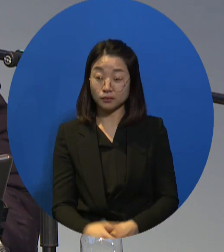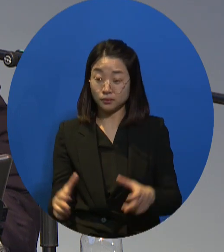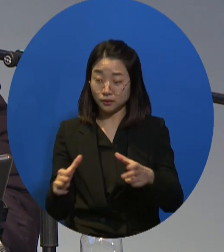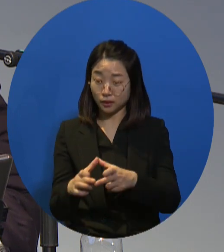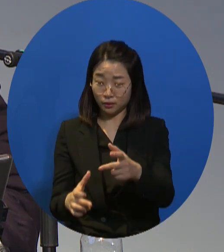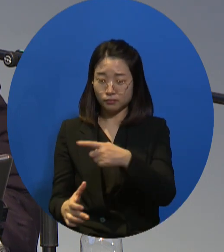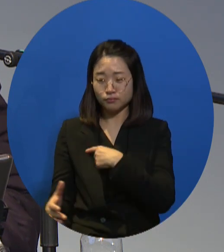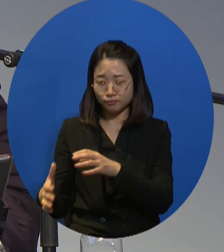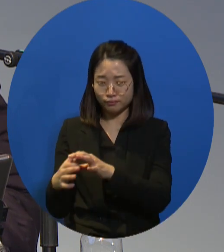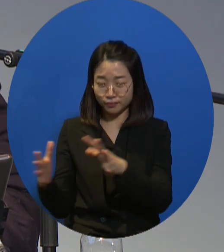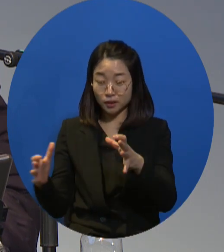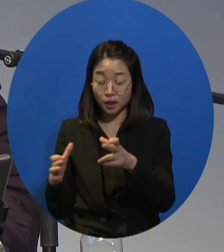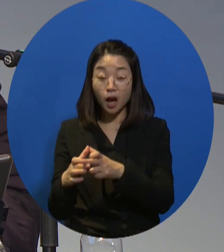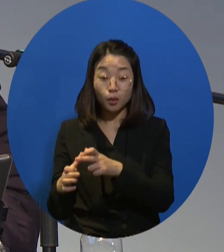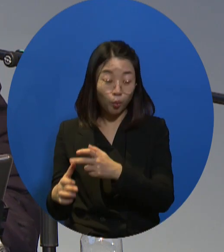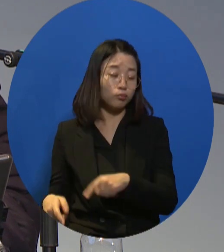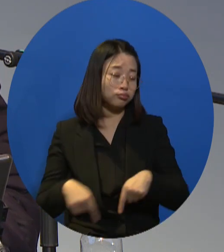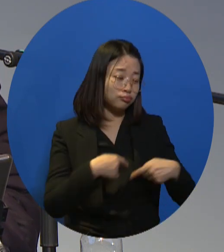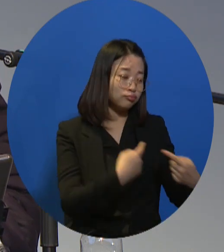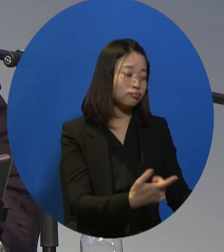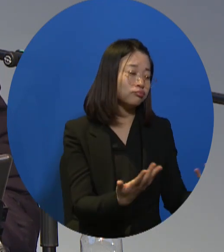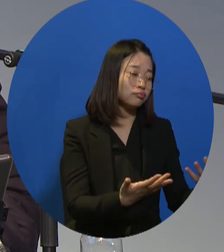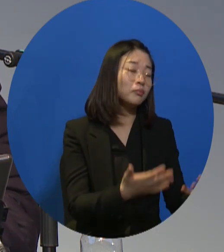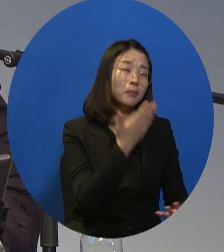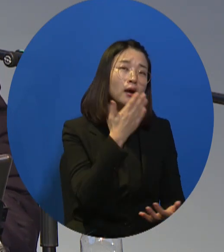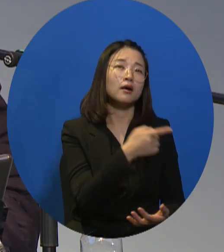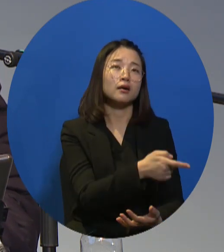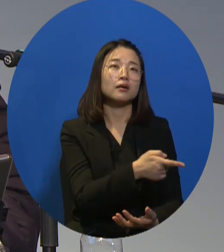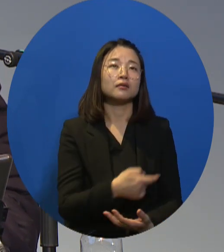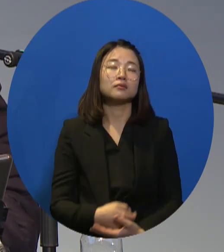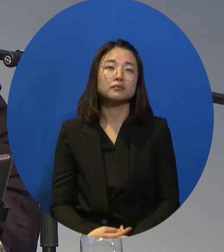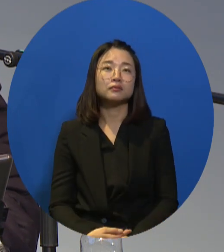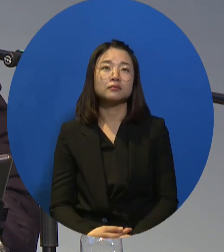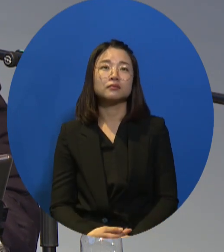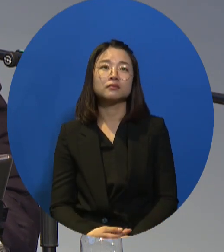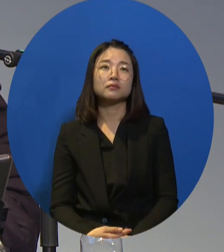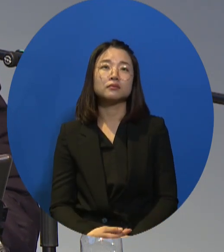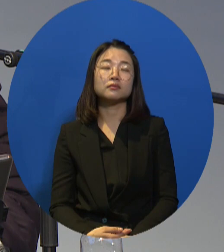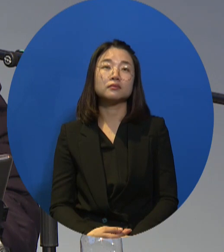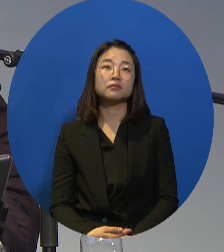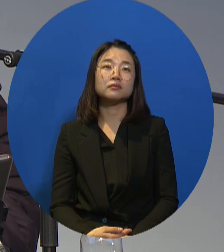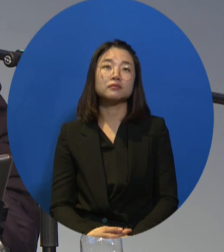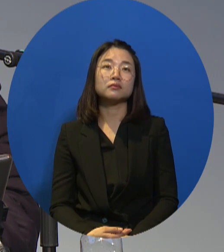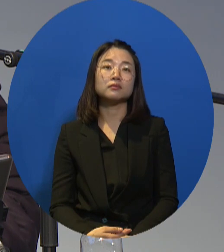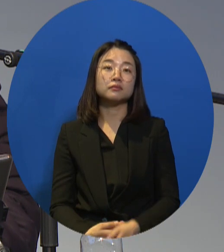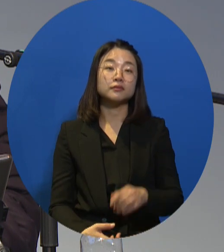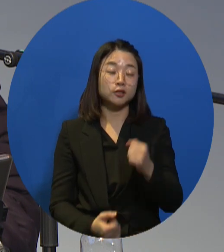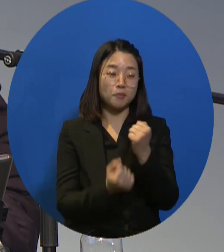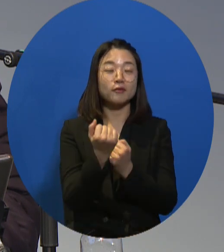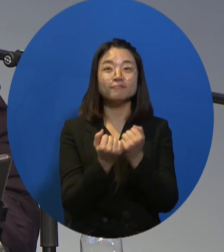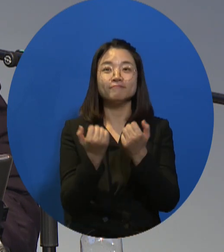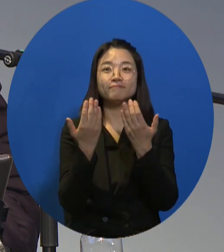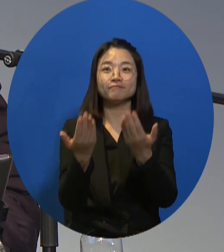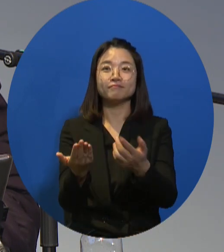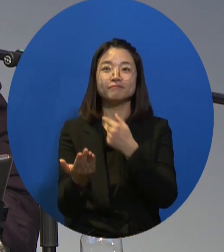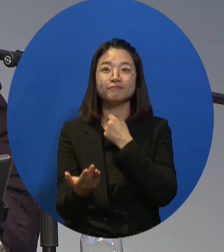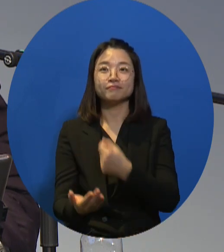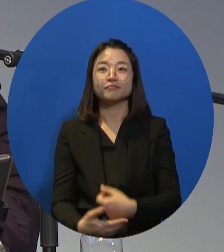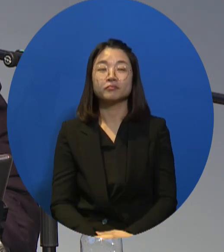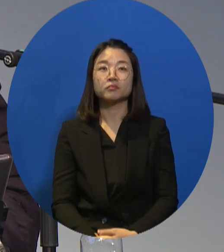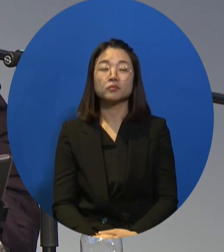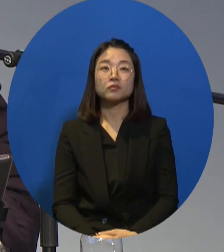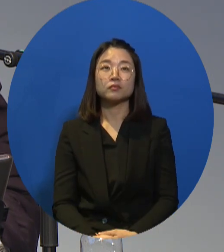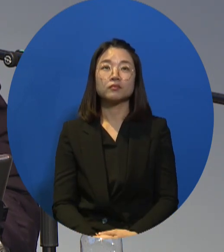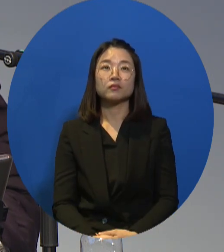their disabilities. So regardless of their disabilities. So these types of work are suitable